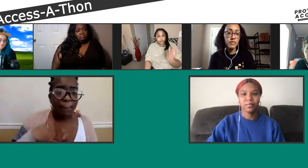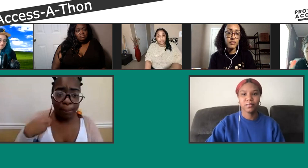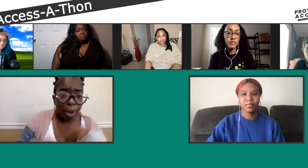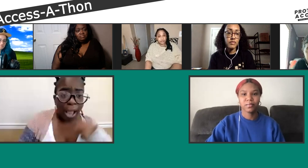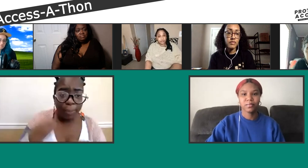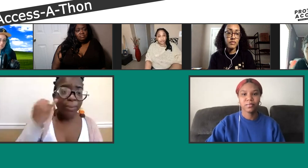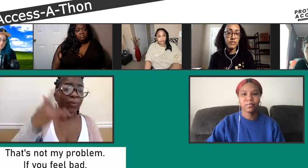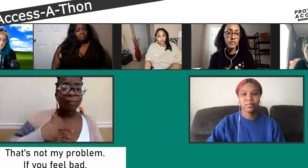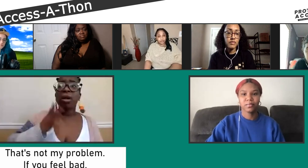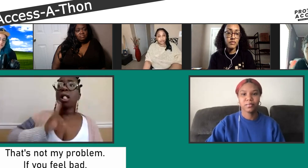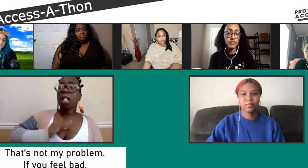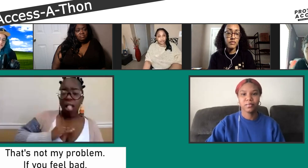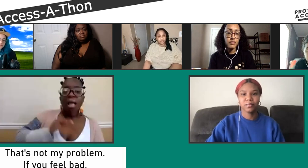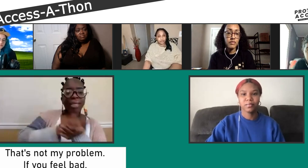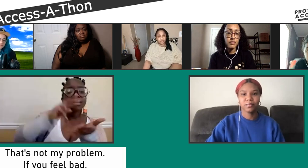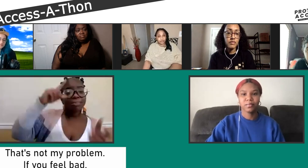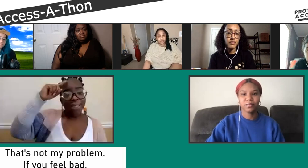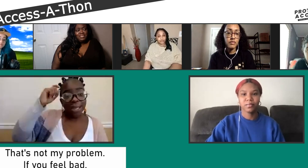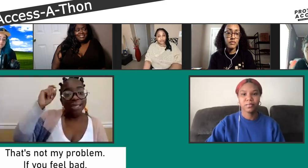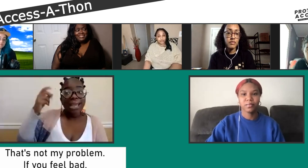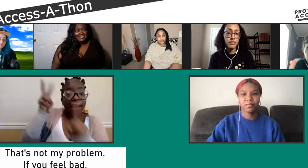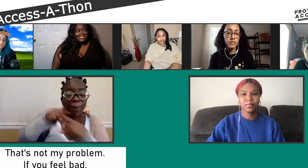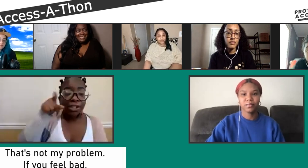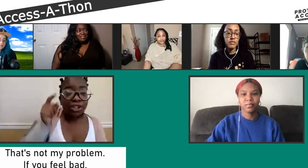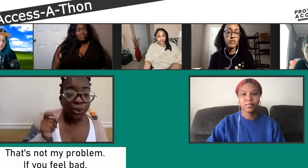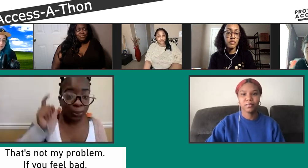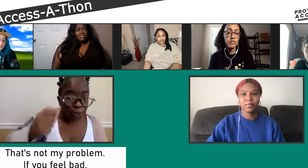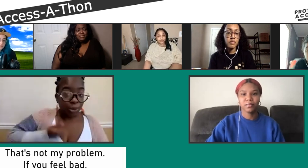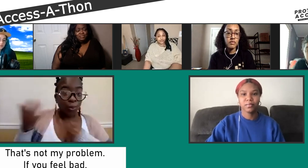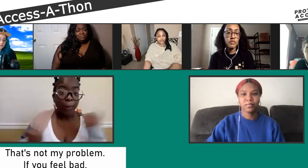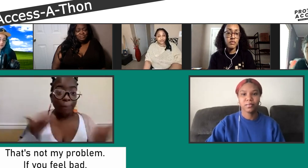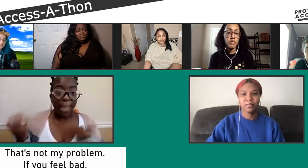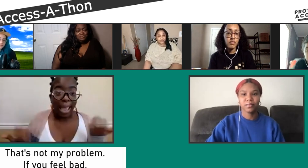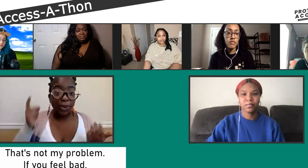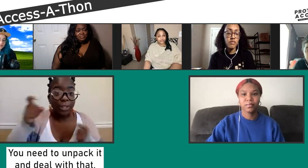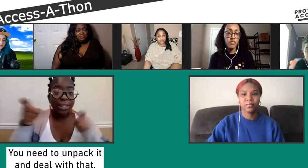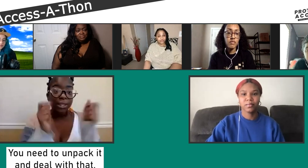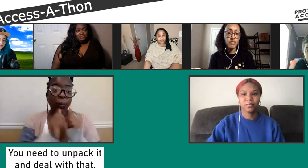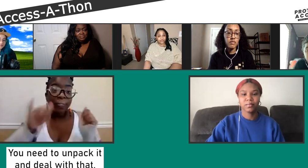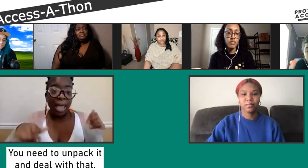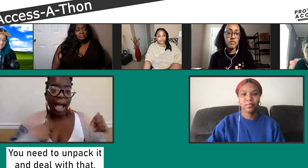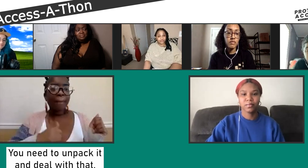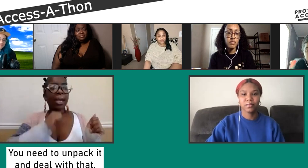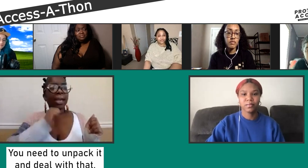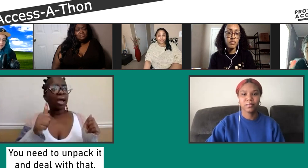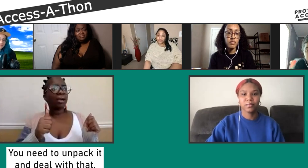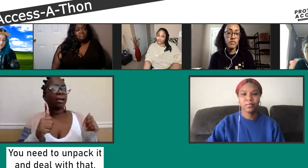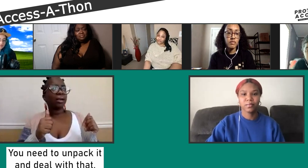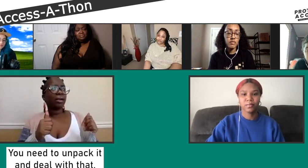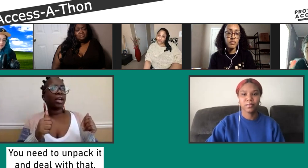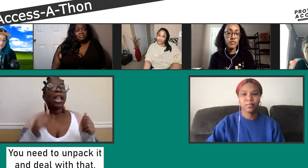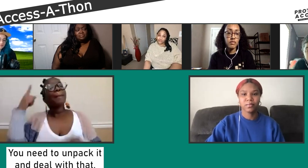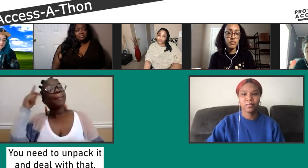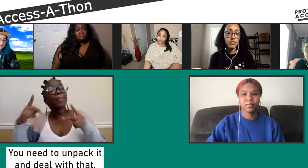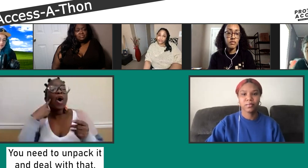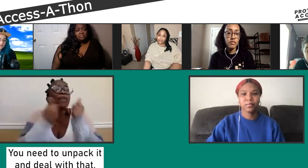person. You're making me feel low. That's not my problem is what I tell them. You're feeling low is because what I'm saying, you're unpacking with it, and you're